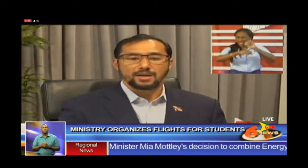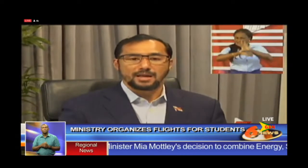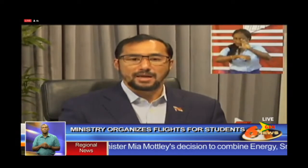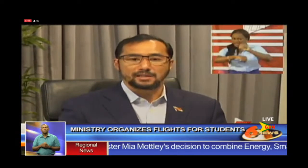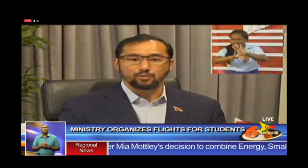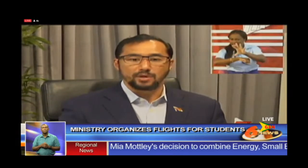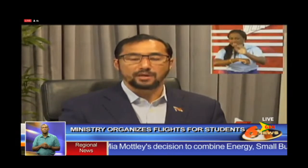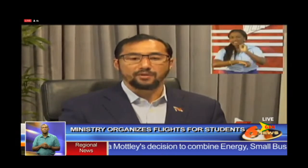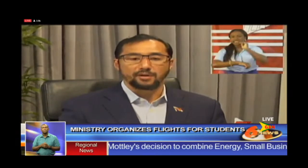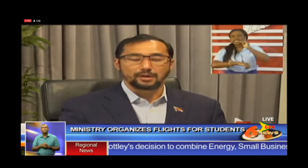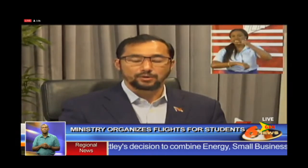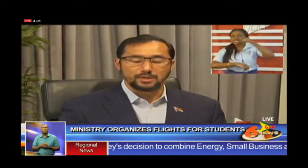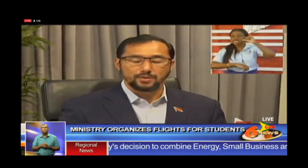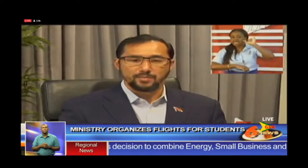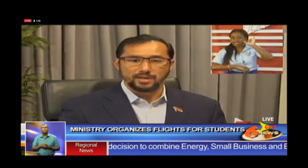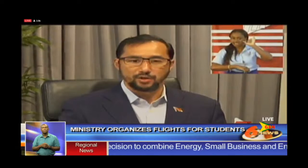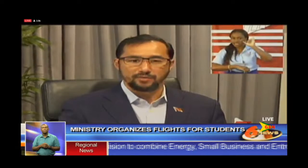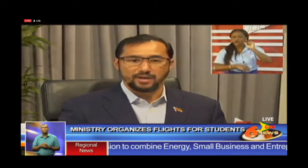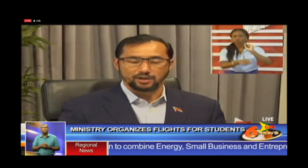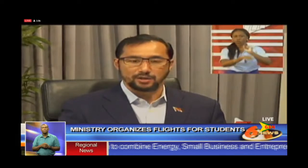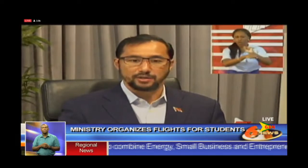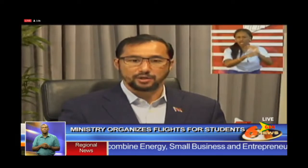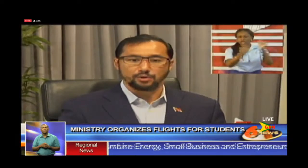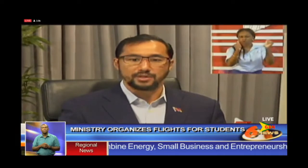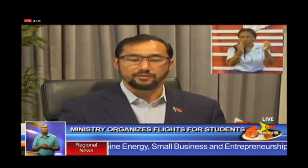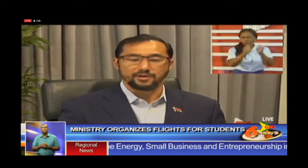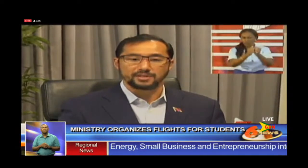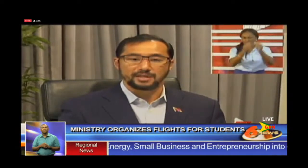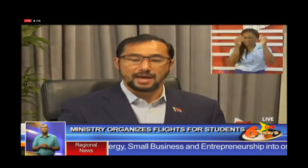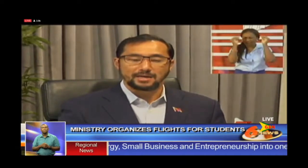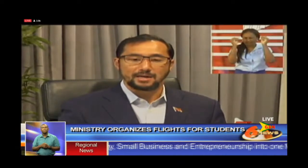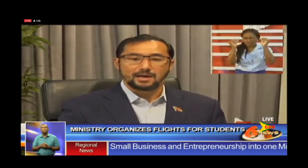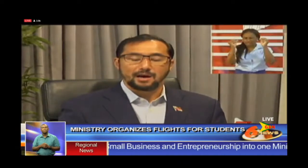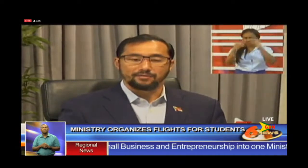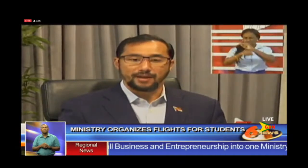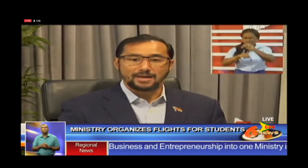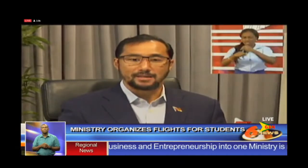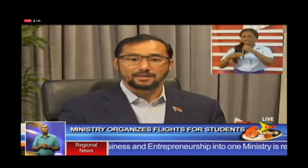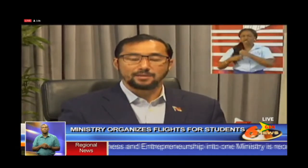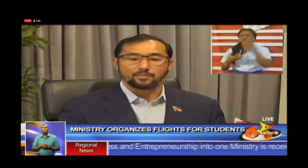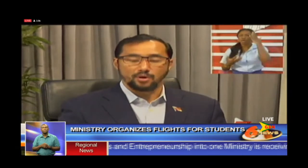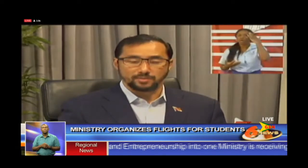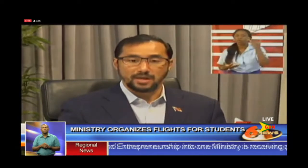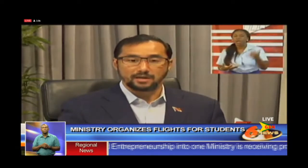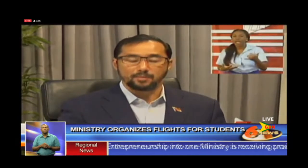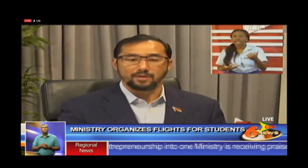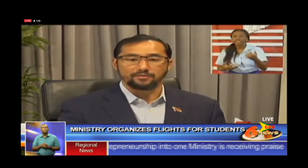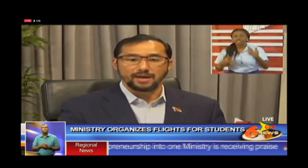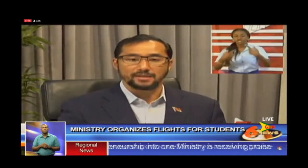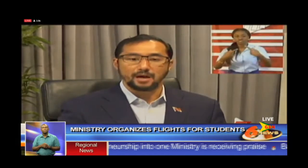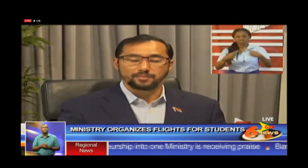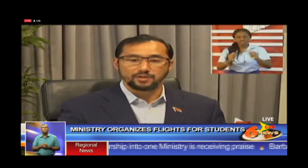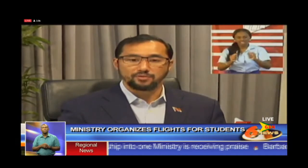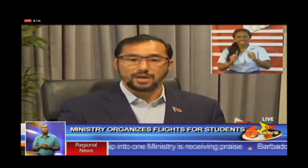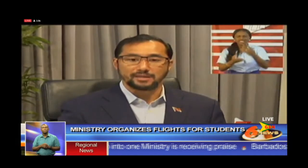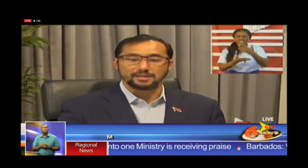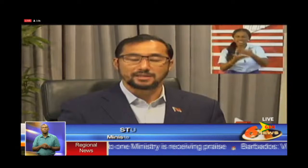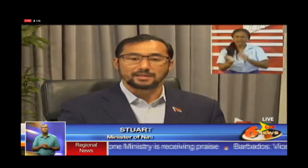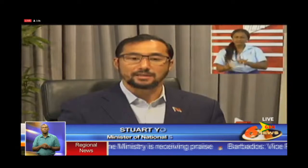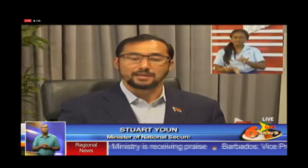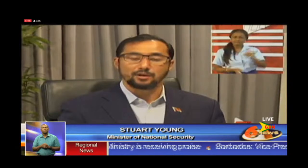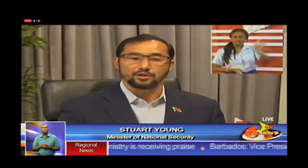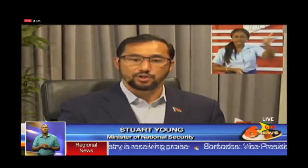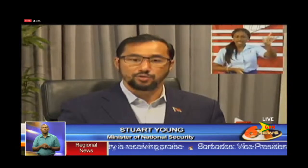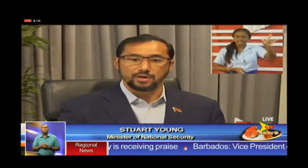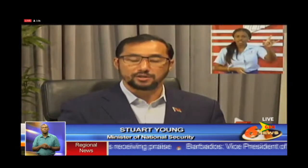Caribbean Airlines is working very closely with the Ministry of National Security for us to get a flight, possibly a couple of flights up to the United